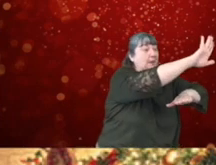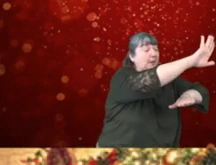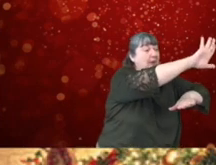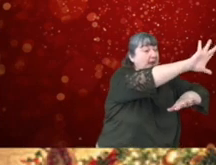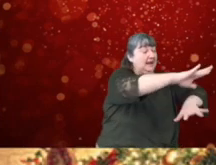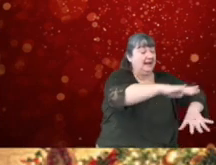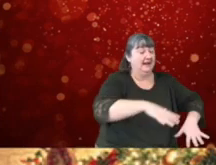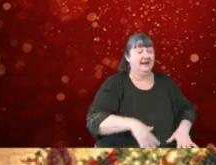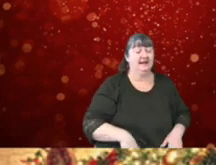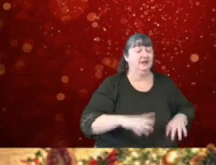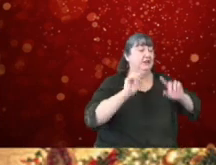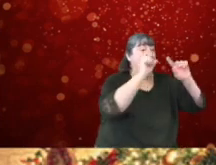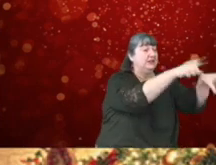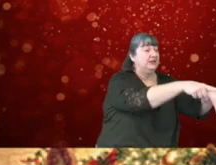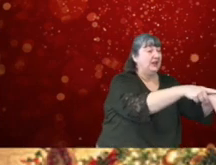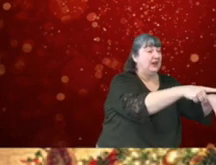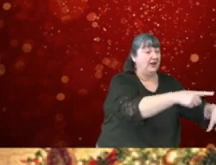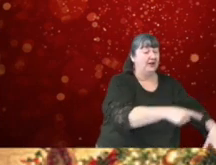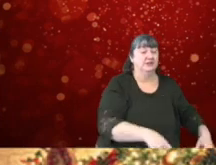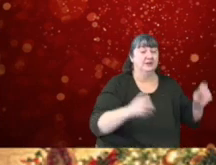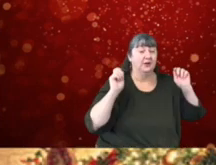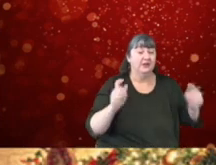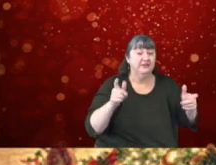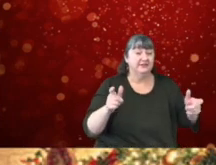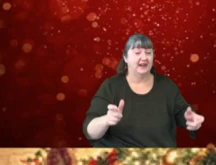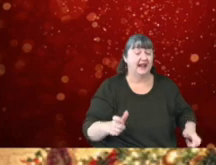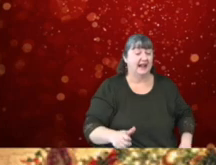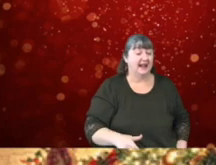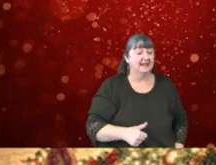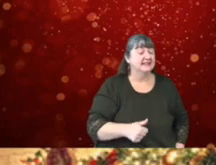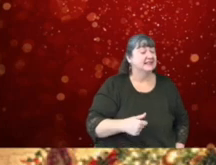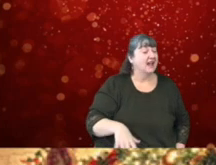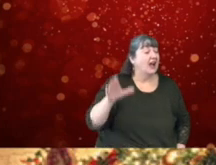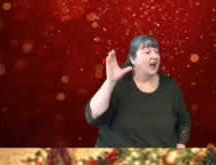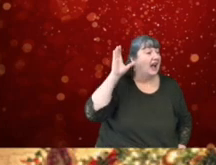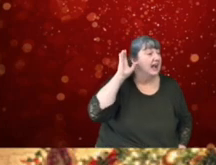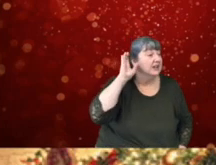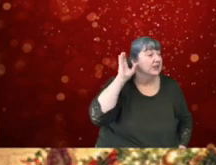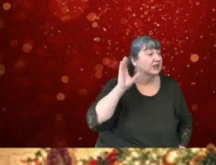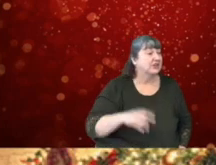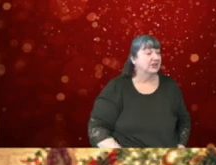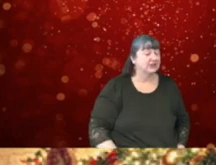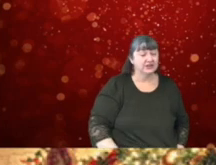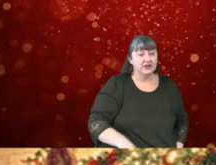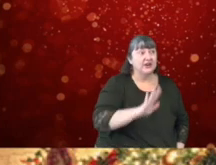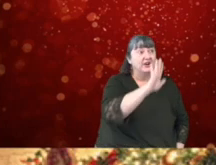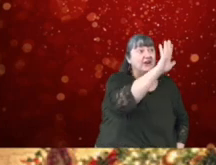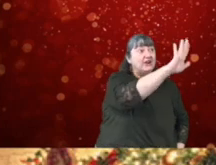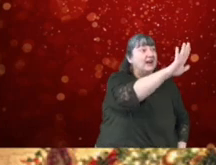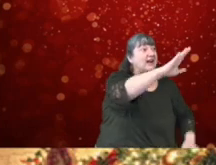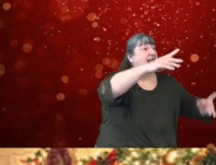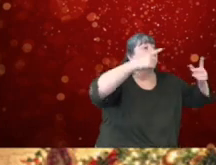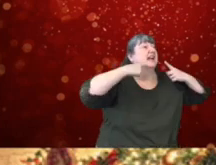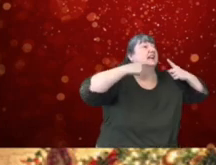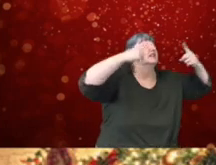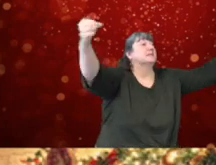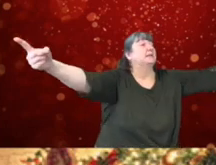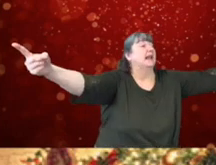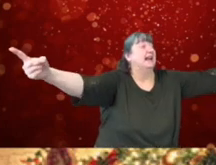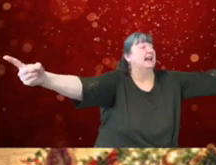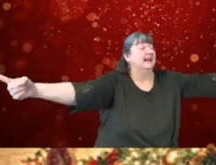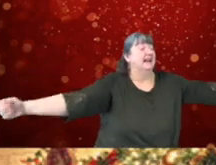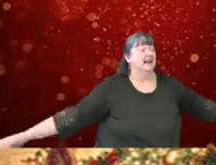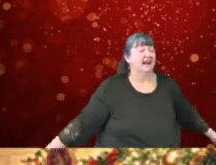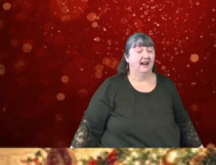like the dawn on a thistle. But I heard him exclaim, ere he drove out of